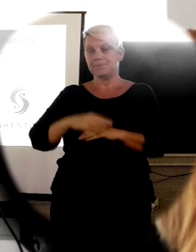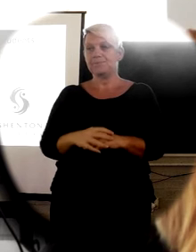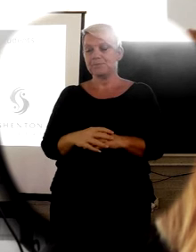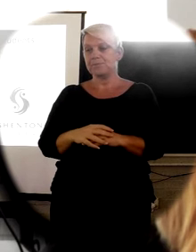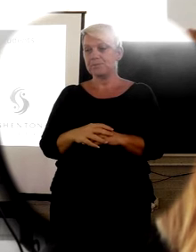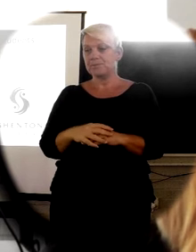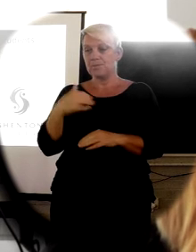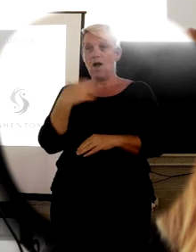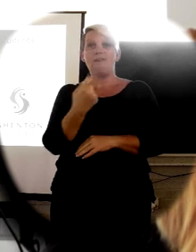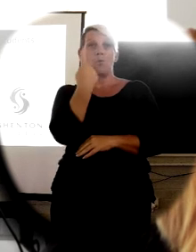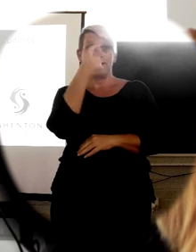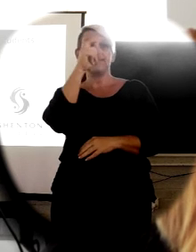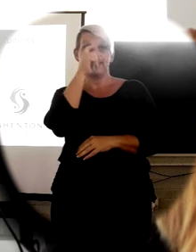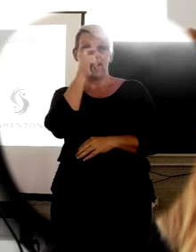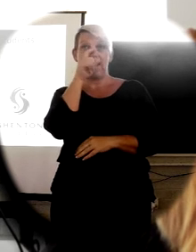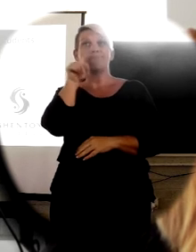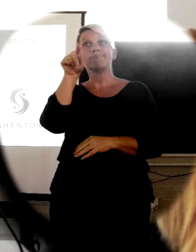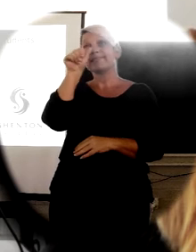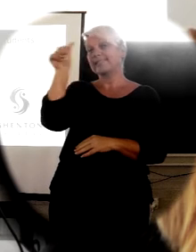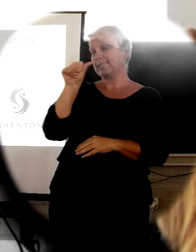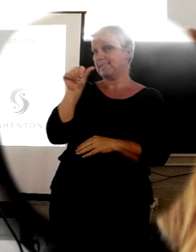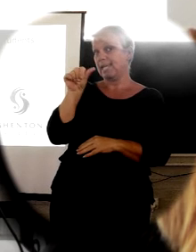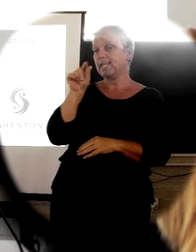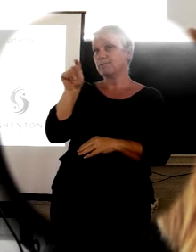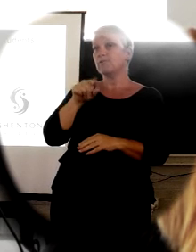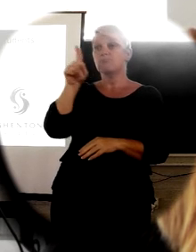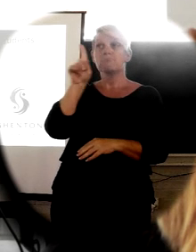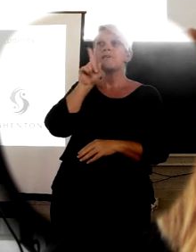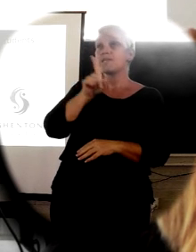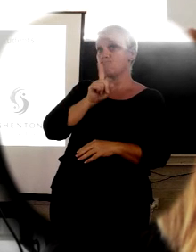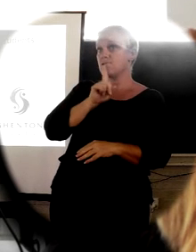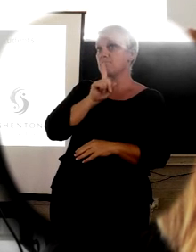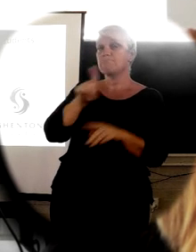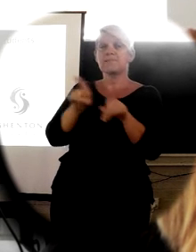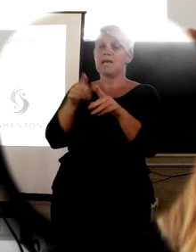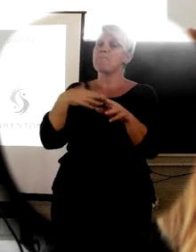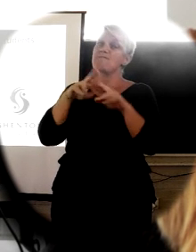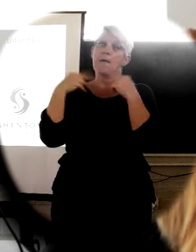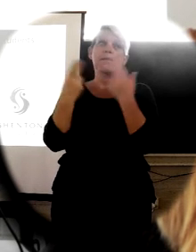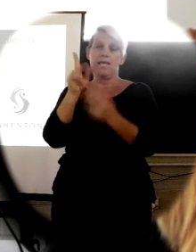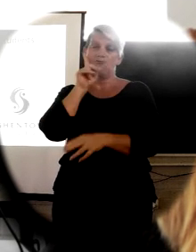I have one sister who is 16. She is here inside my family.